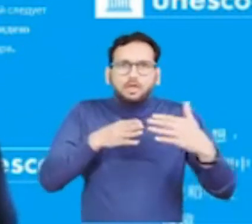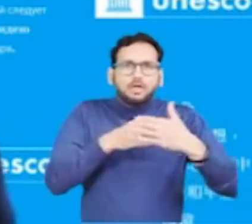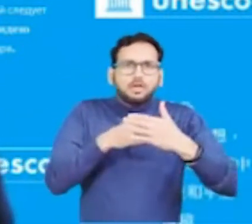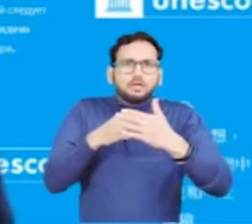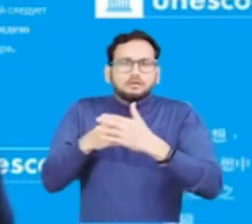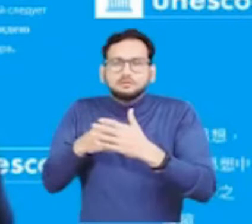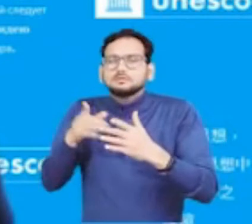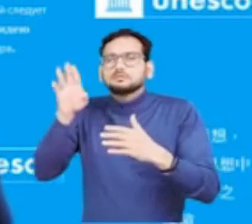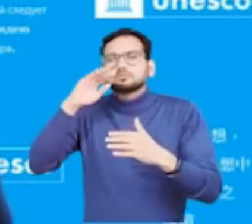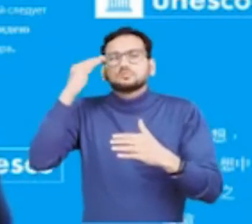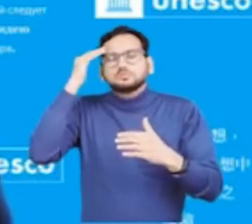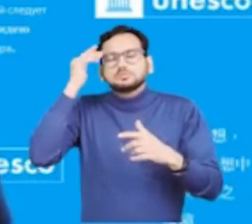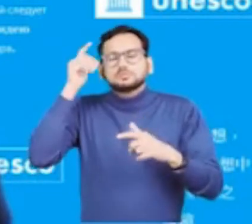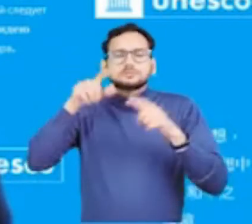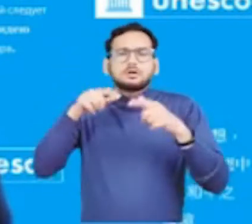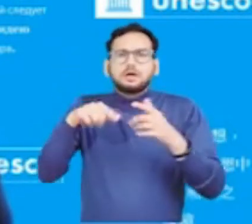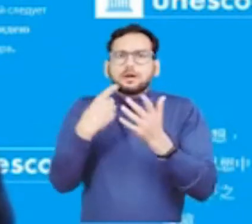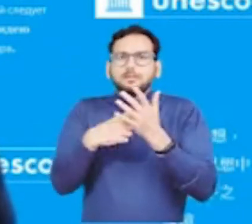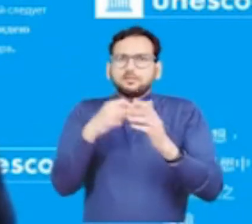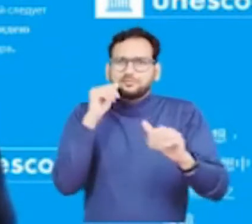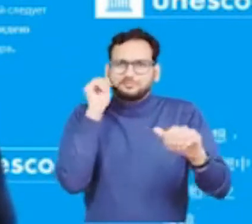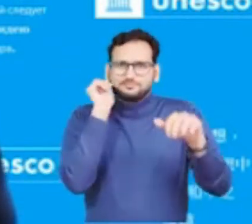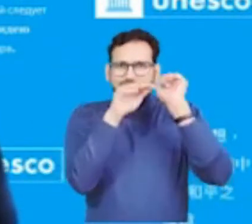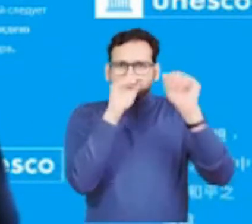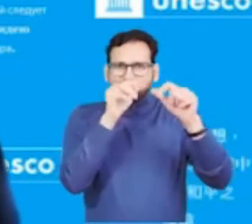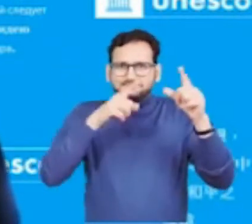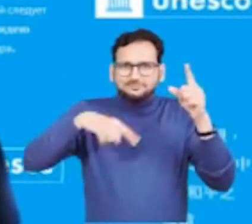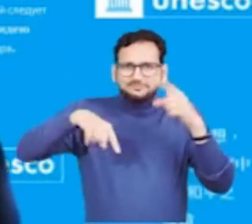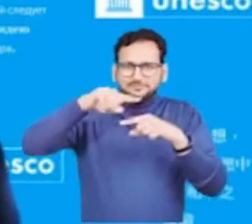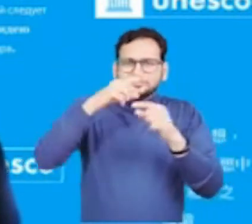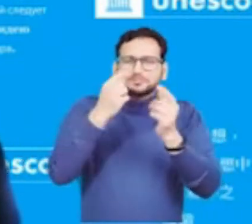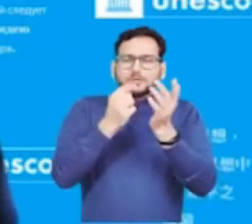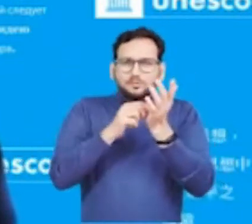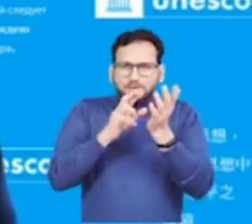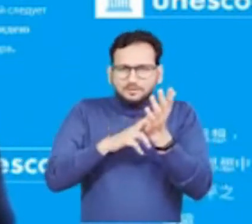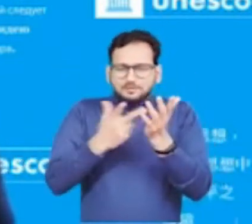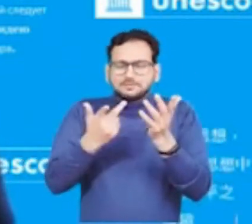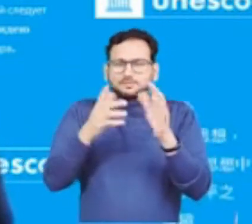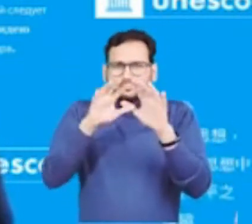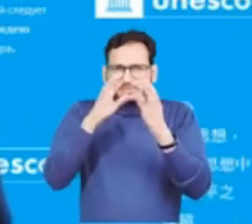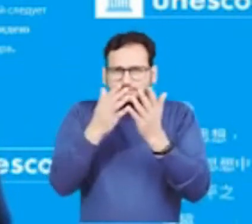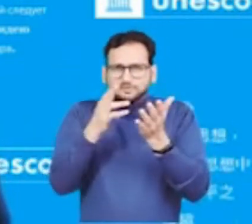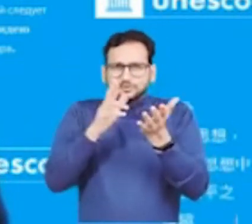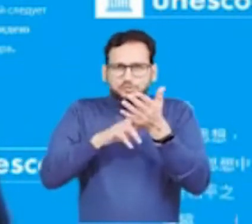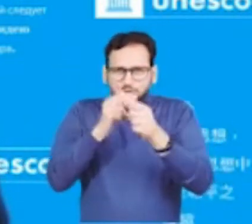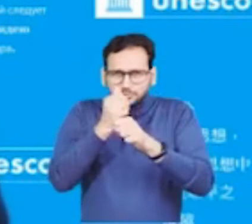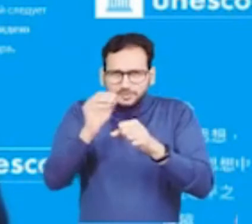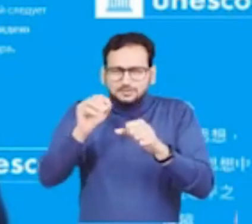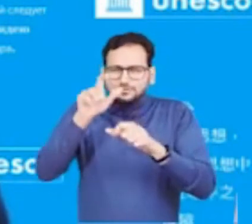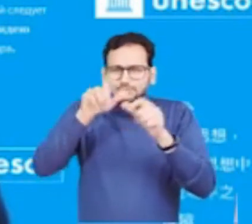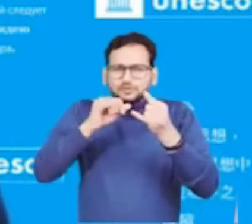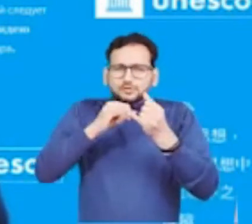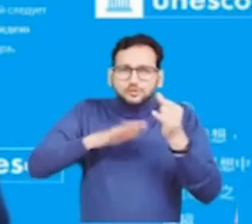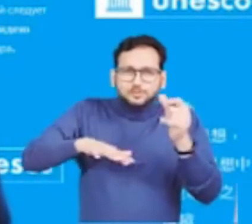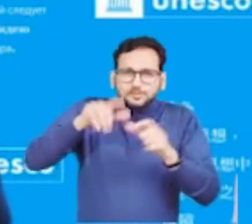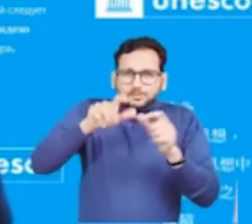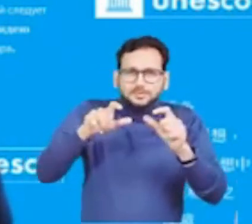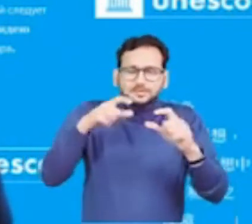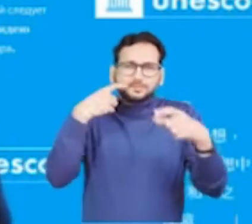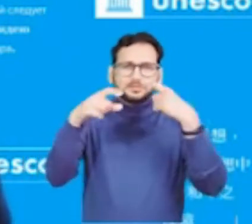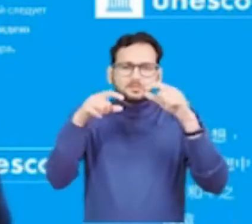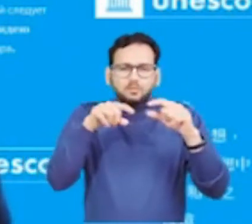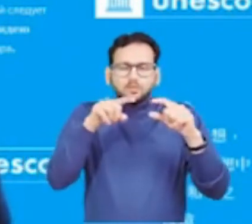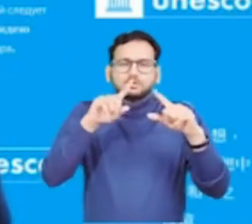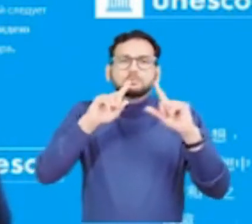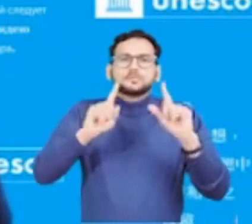It's why we've been working with local governments to use our toolkit to ensure the needs of persons with disabilities are considered in